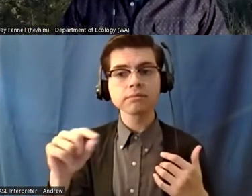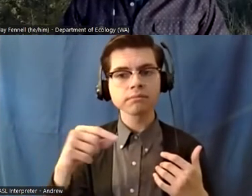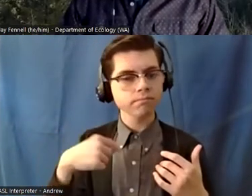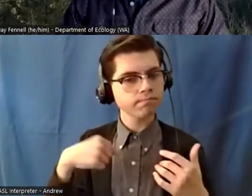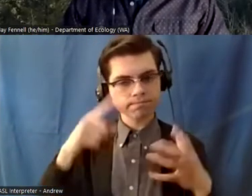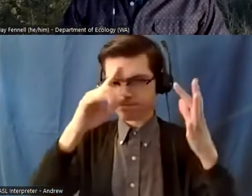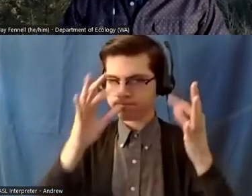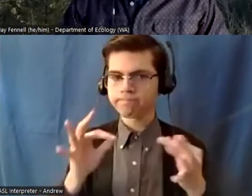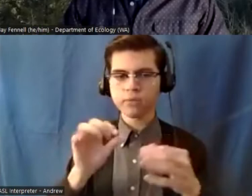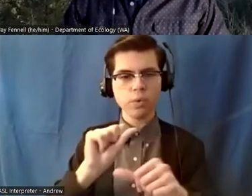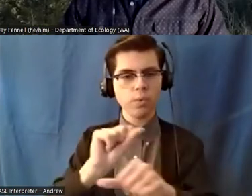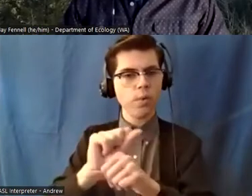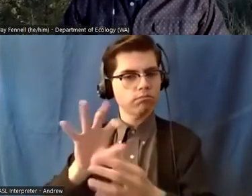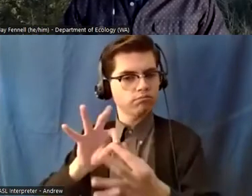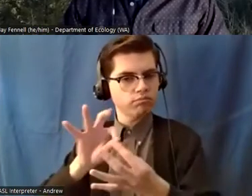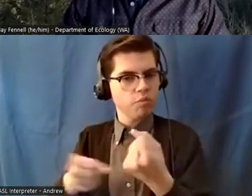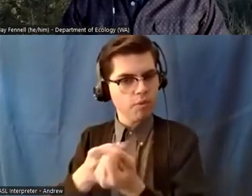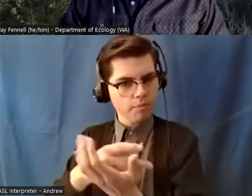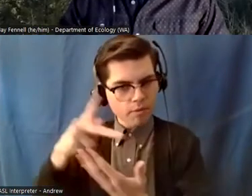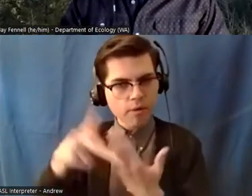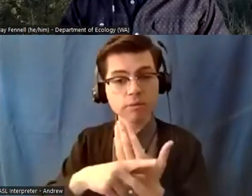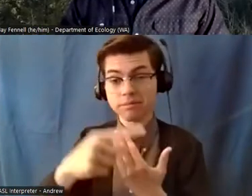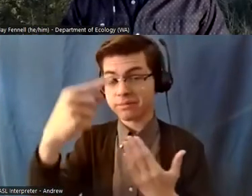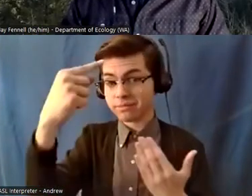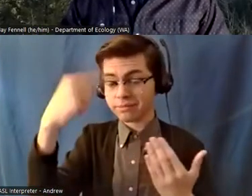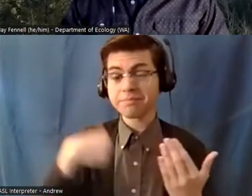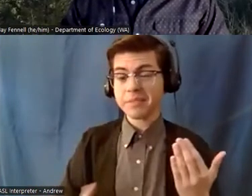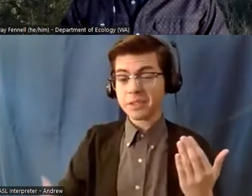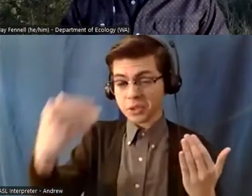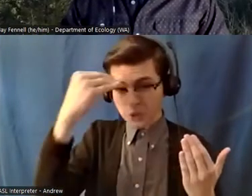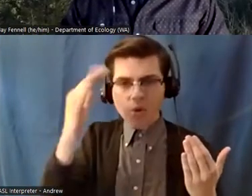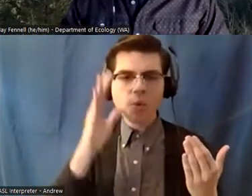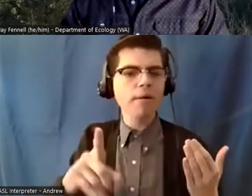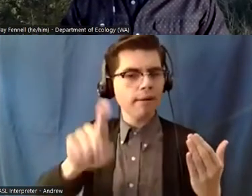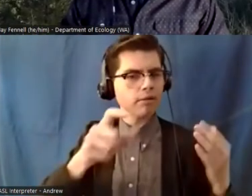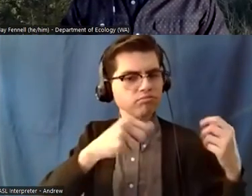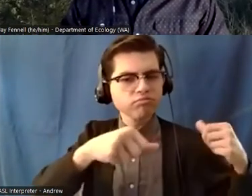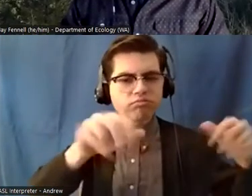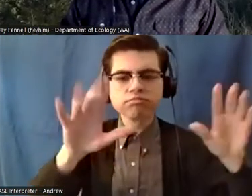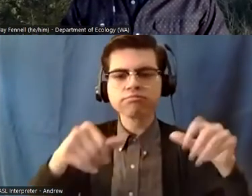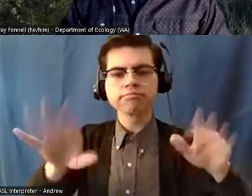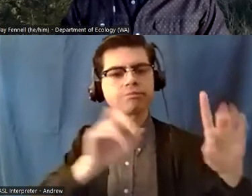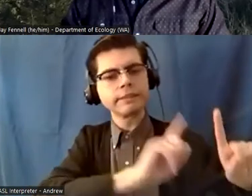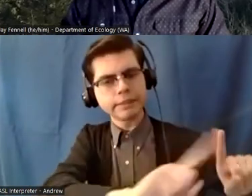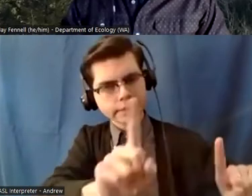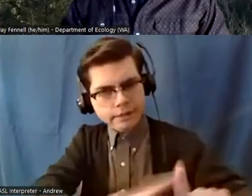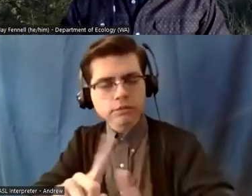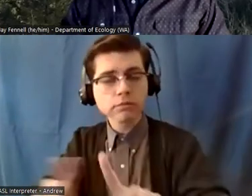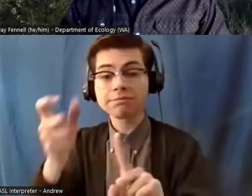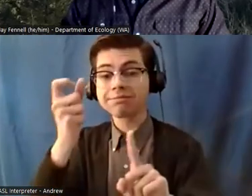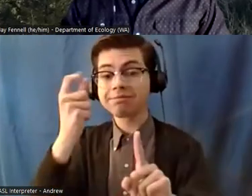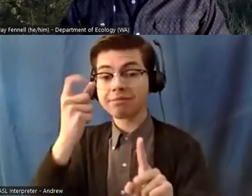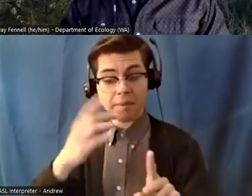that it would take sacrifices but i thought the sacrifices of one person was